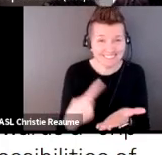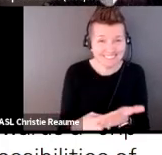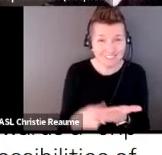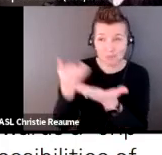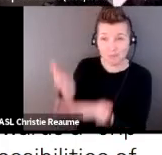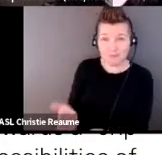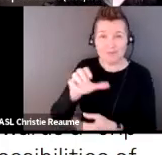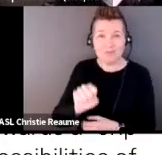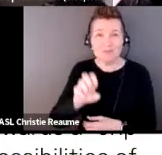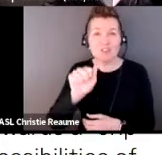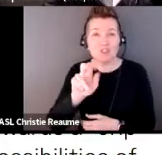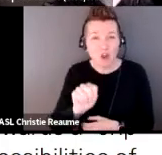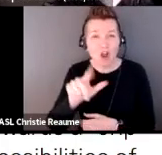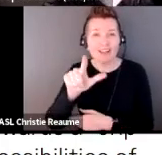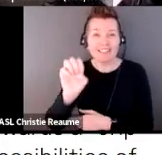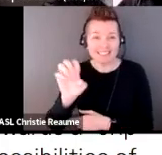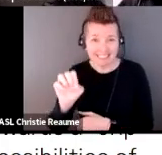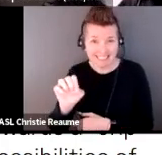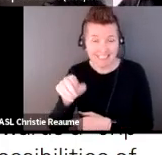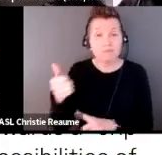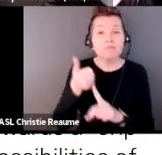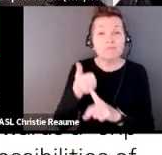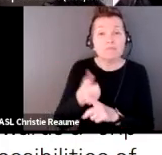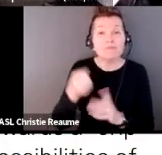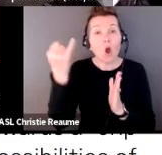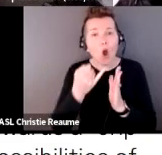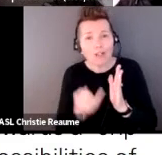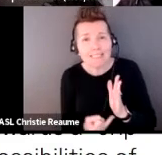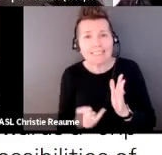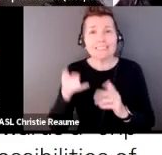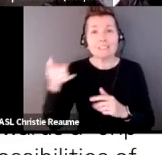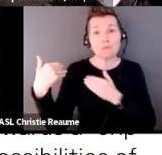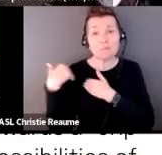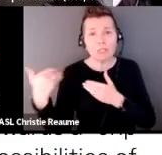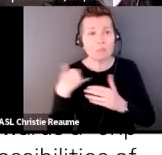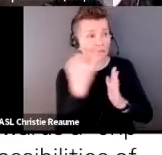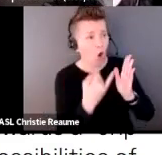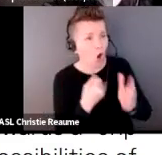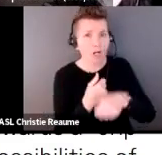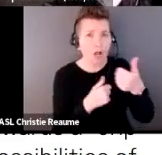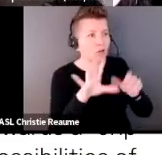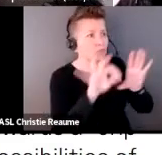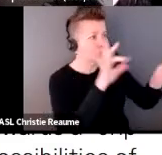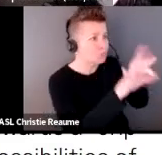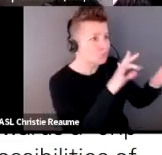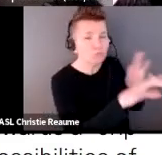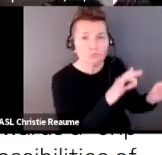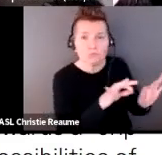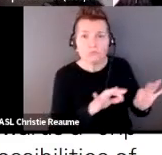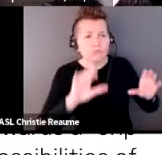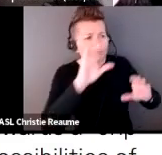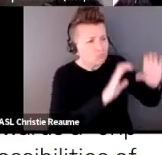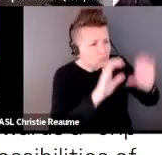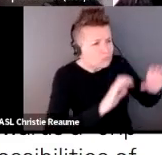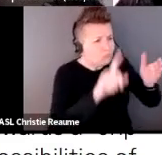Sean Lee is an artist and curator exploring the notion of disability art as the last avant